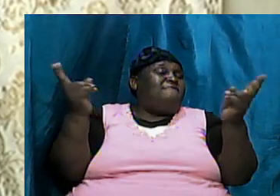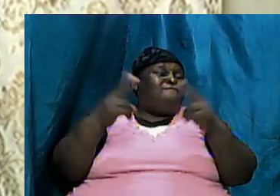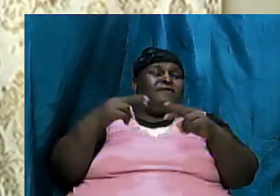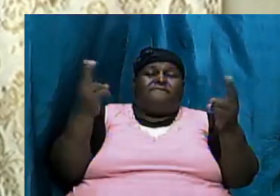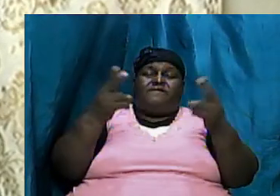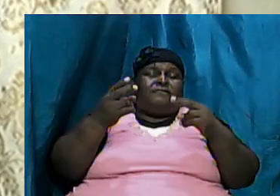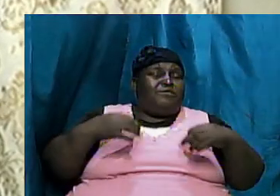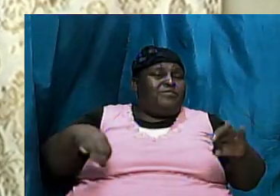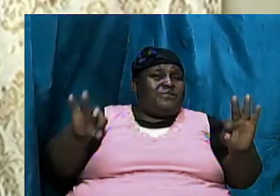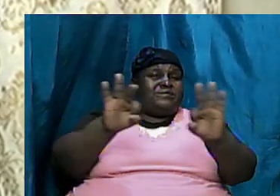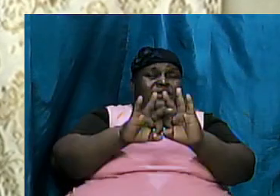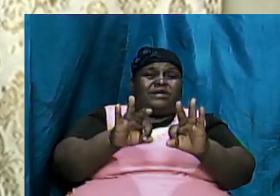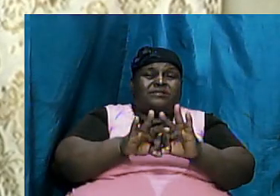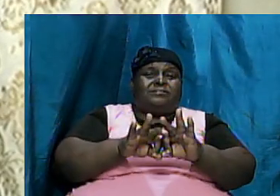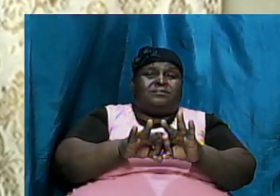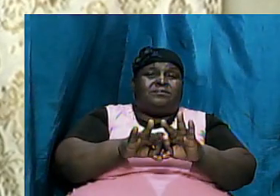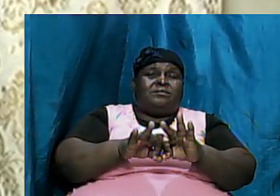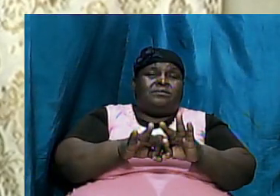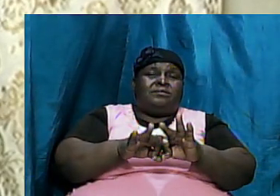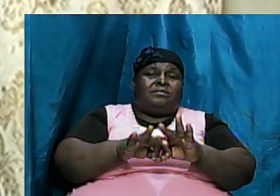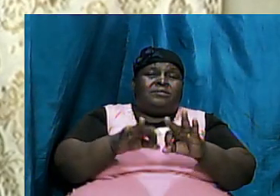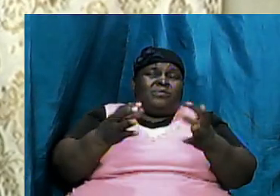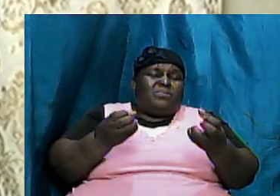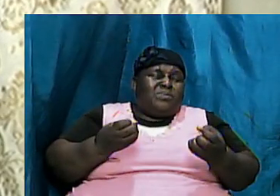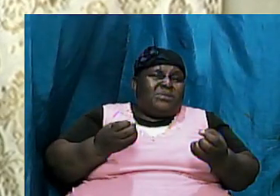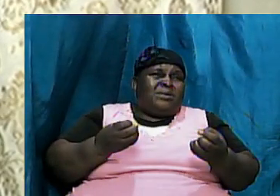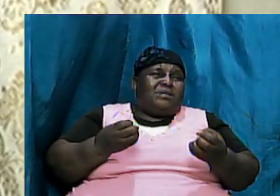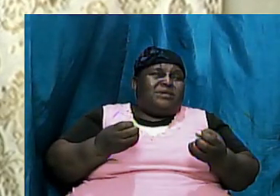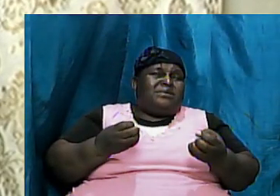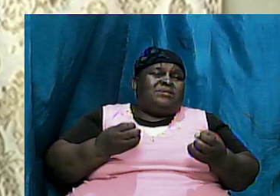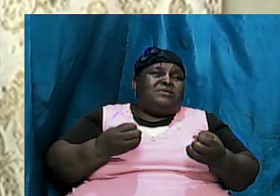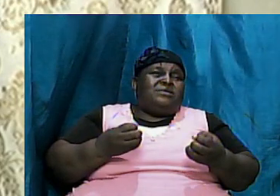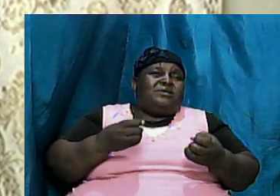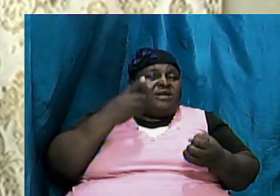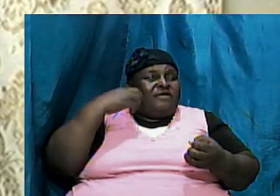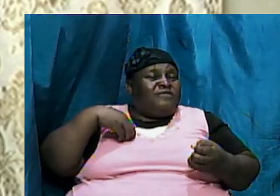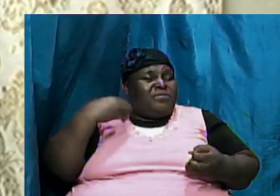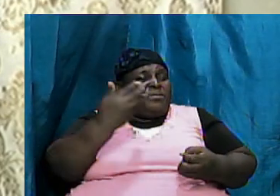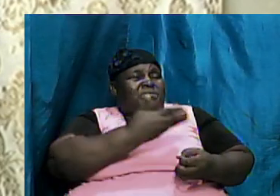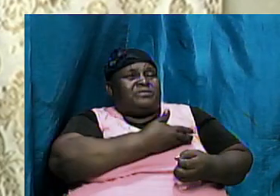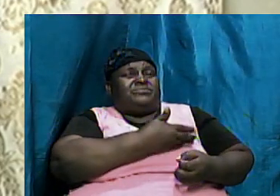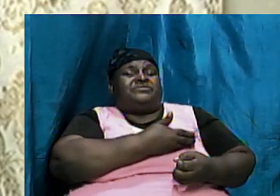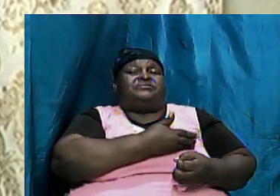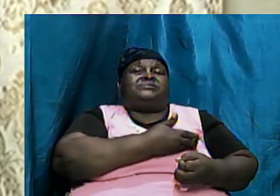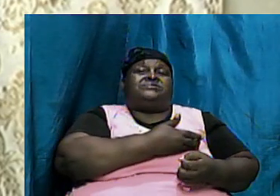very important I would like for us to